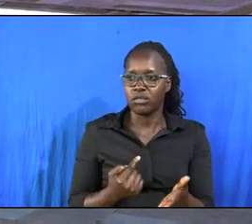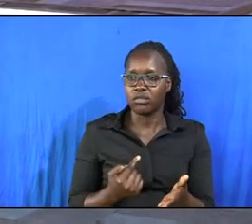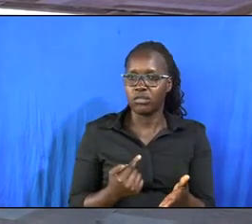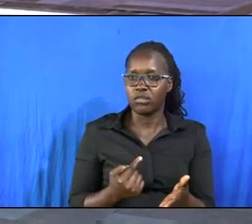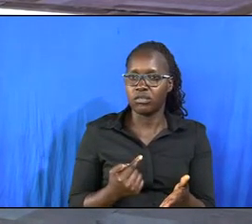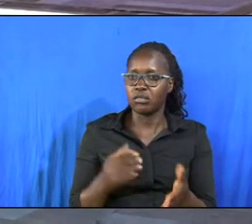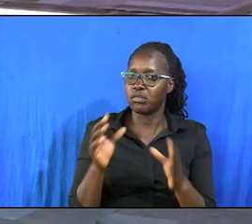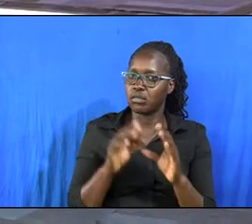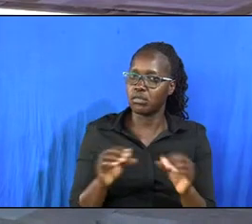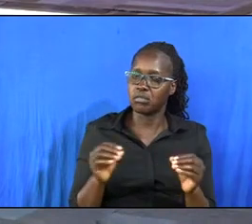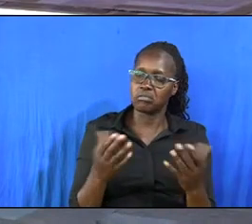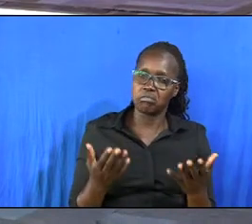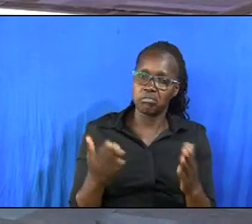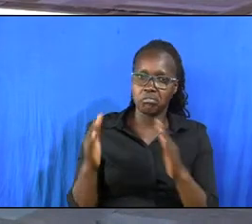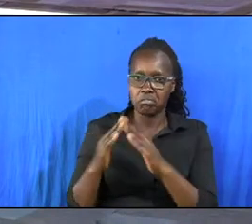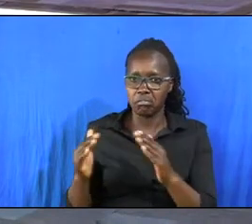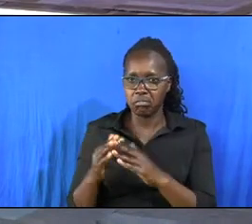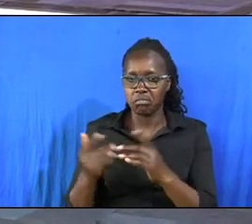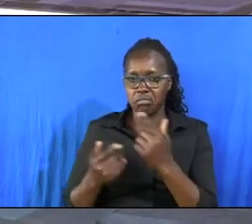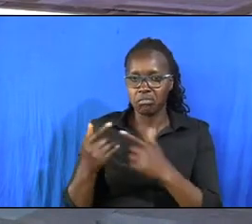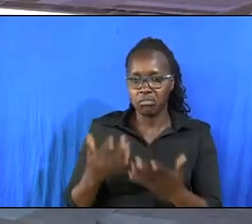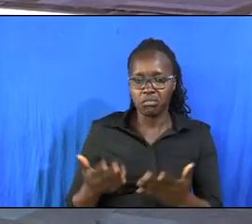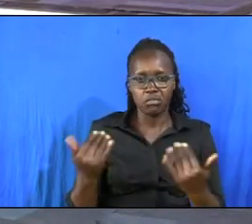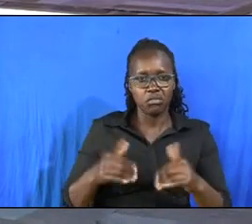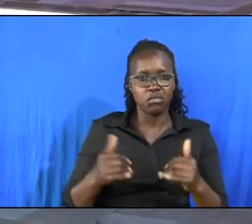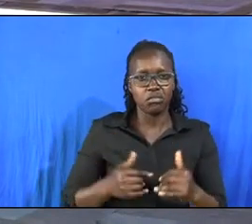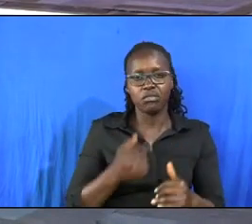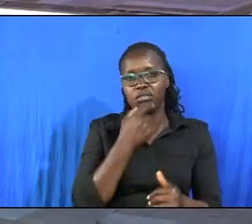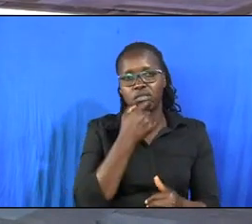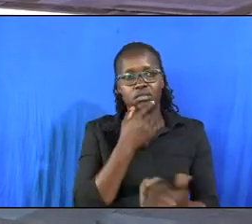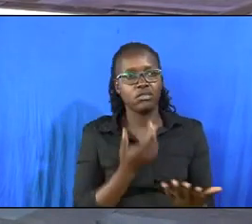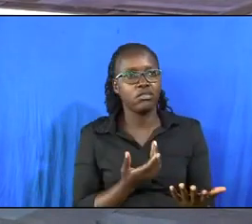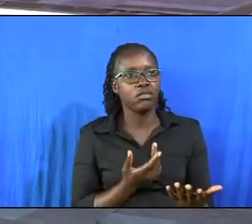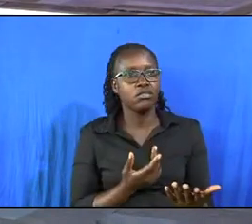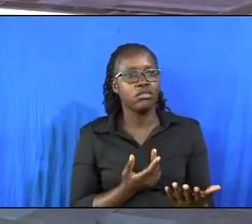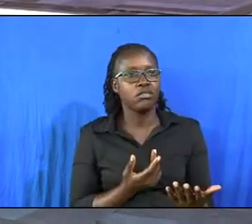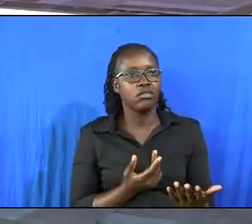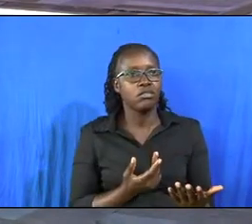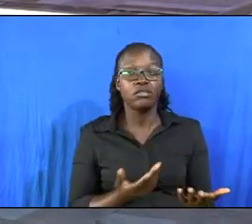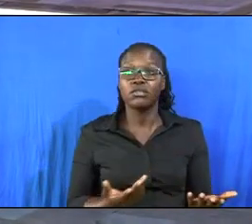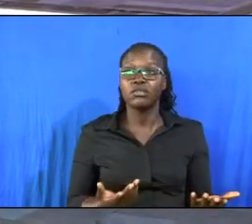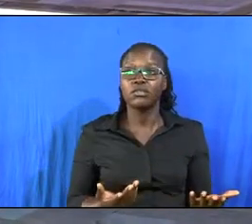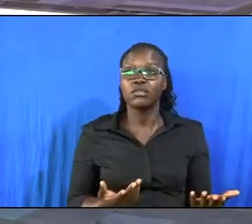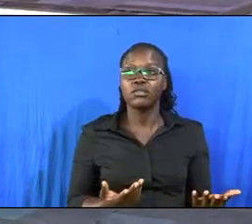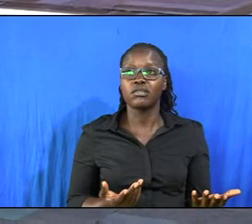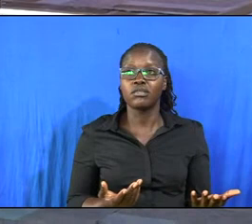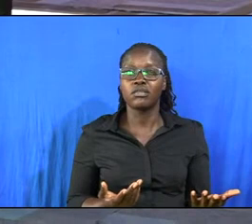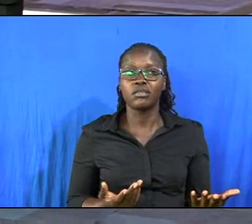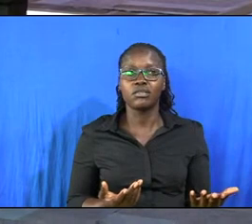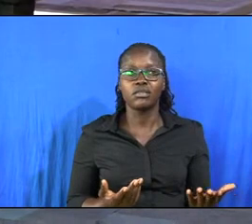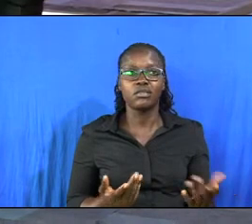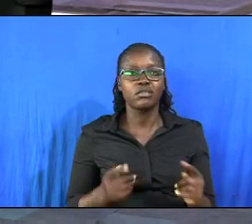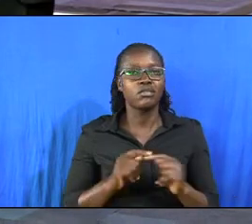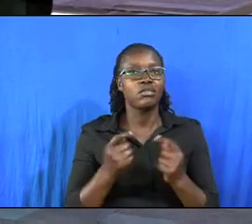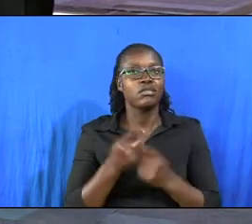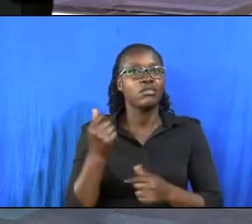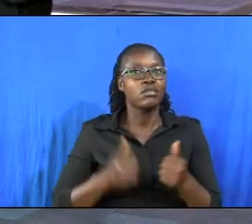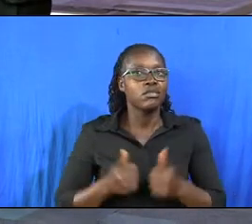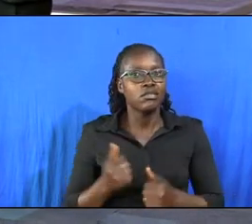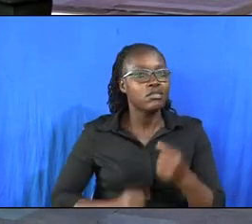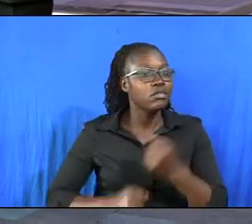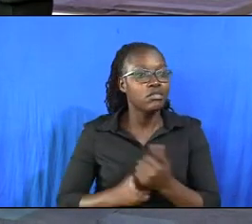or Arsenal comes here to play with Gormahia, can you predict who will win? Can you